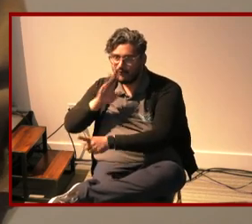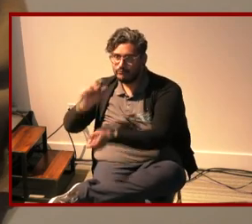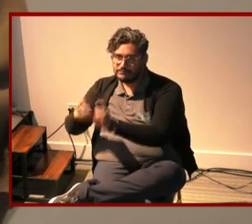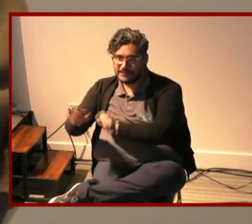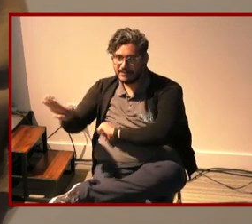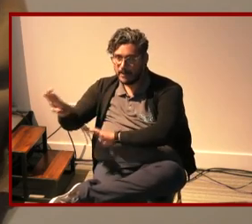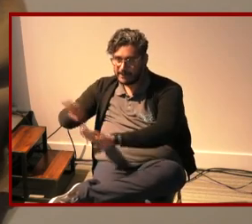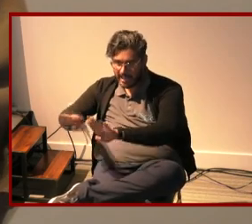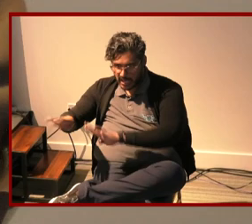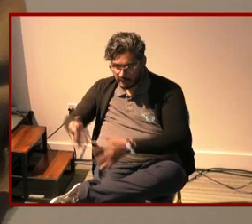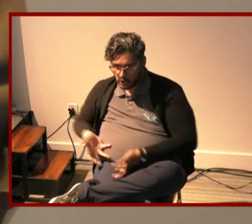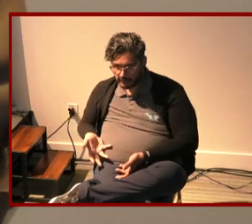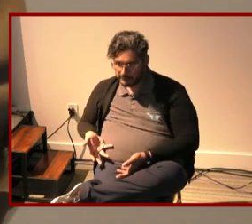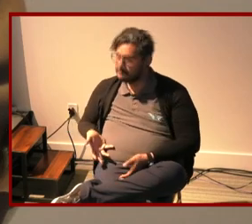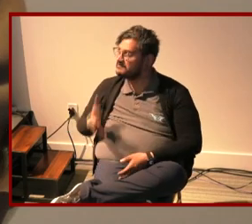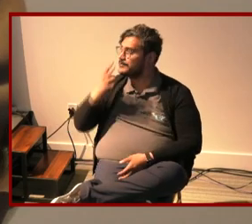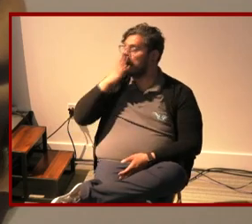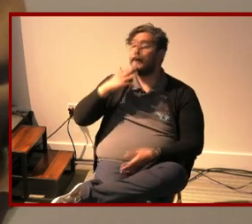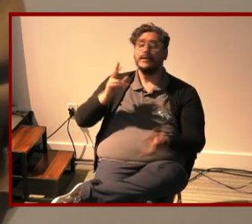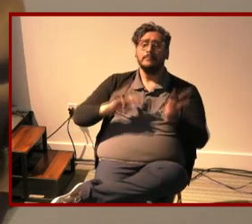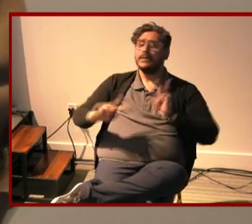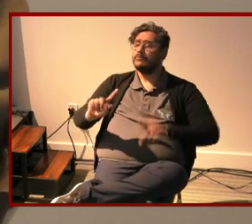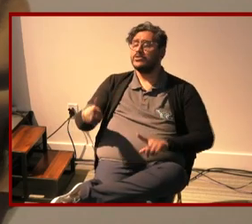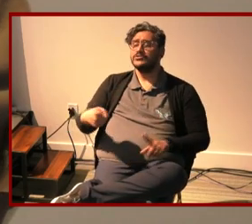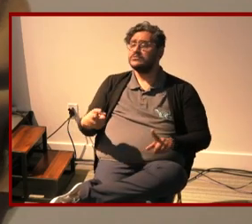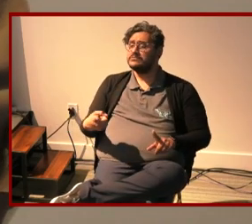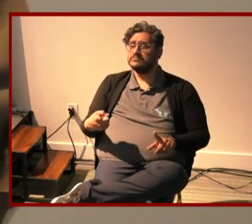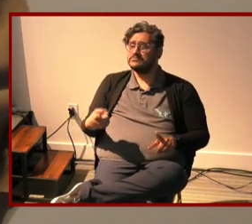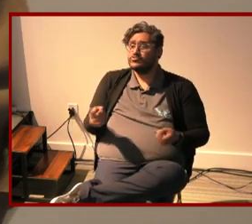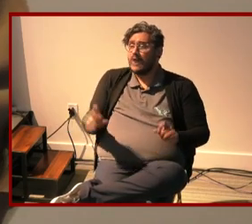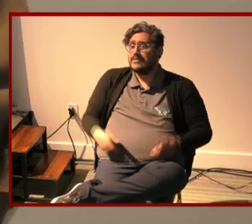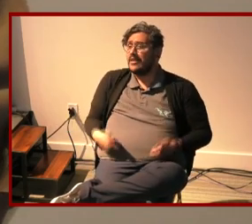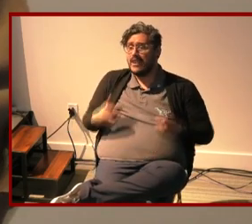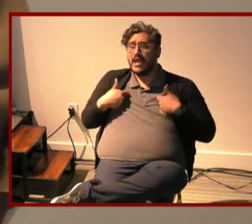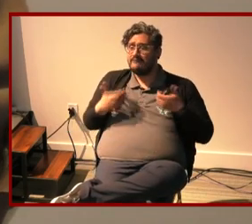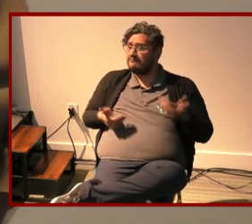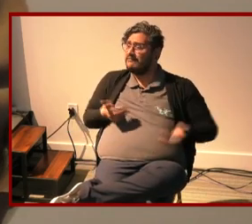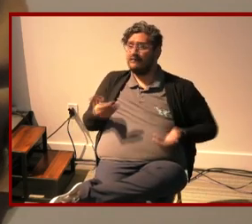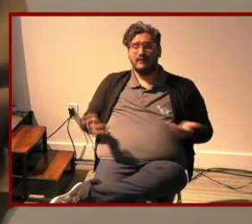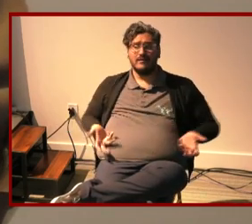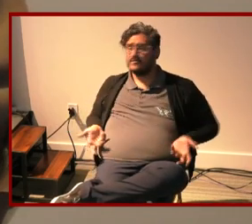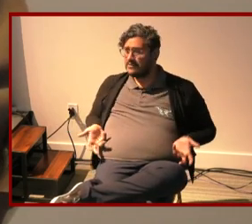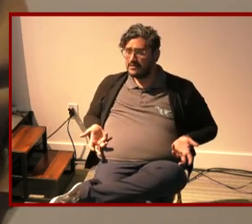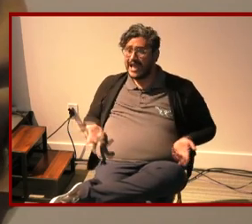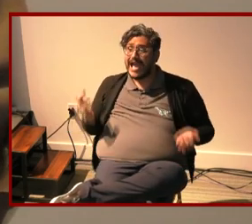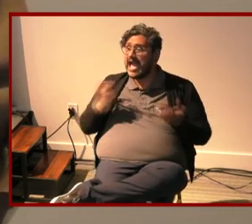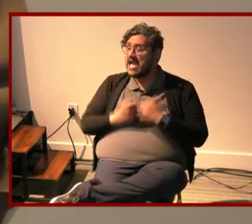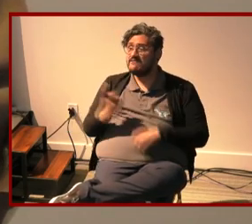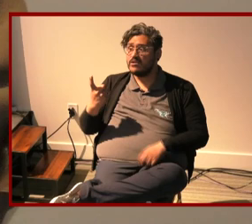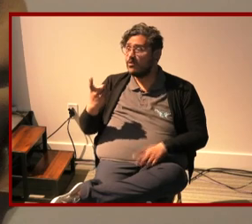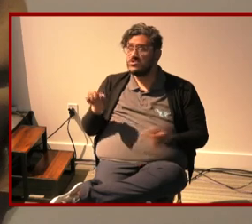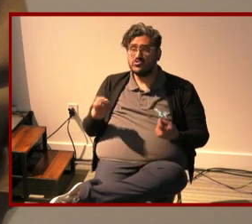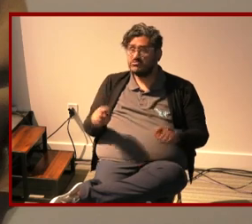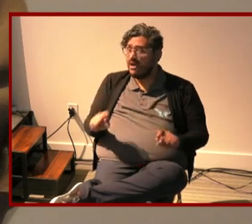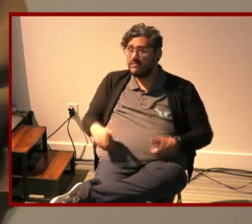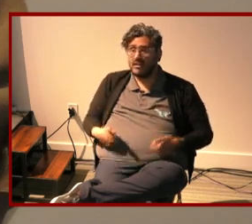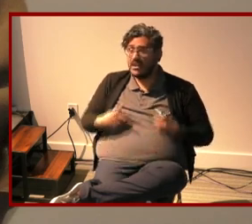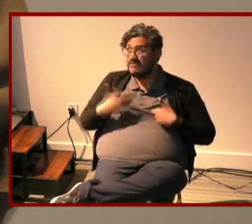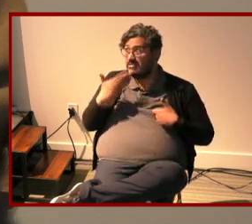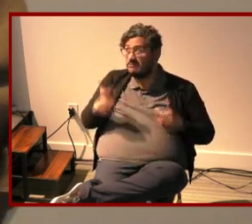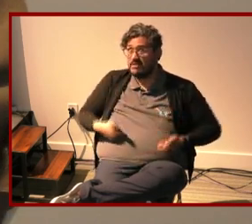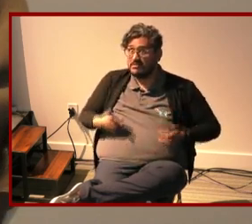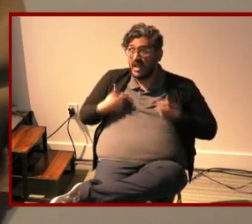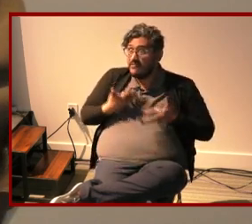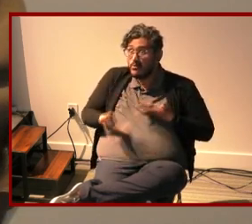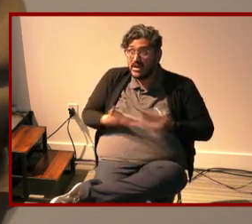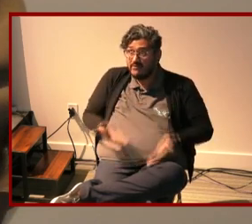people are trying to live in the world and like all all everyone is trying to live their best life with what they have